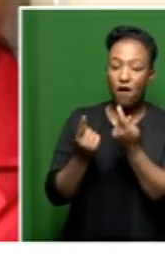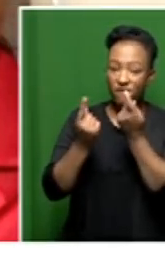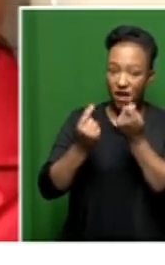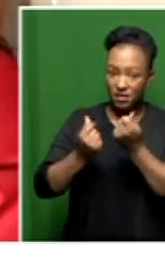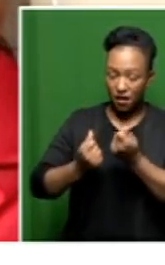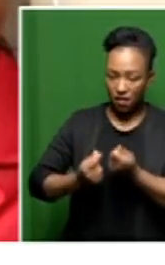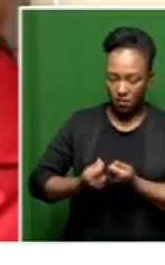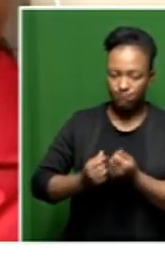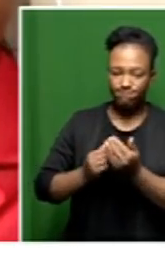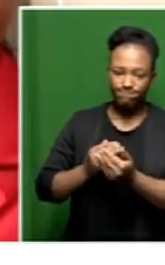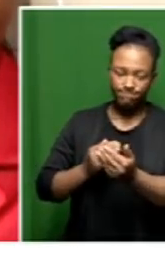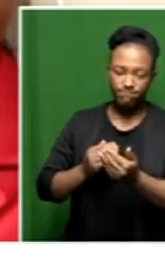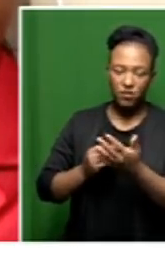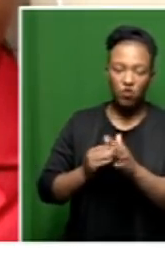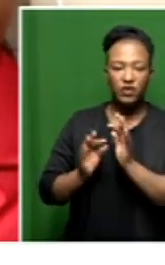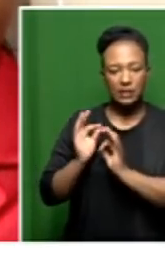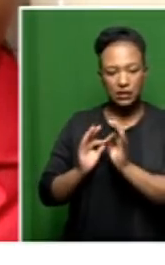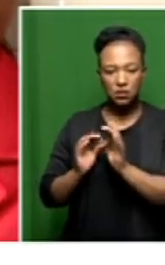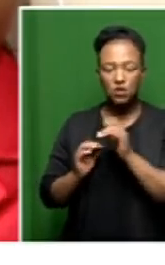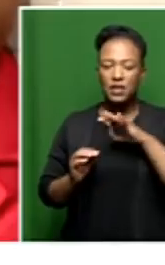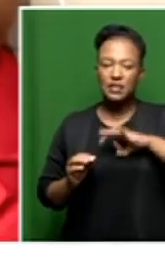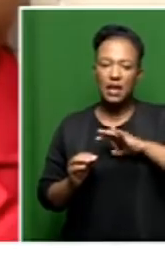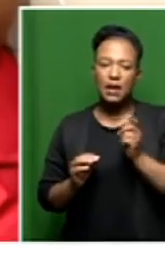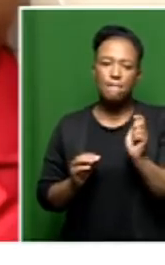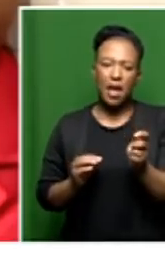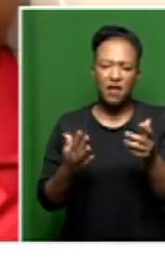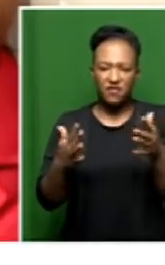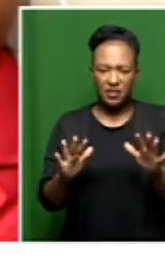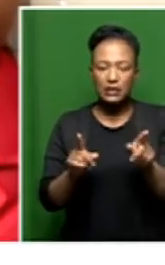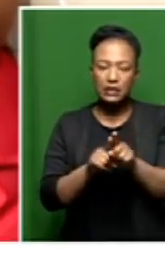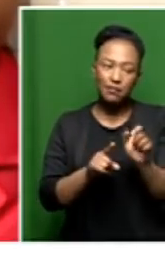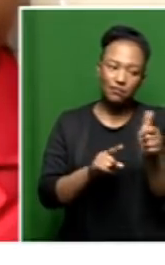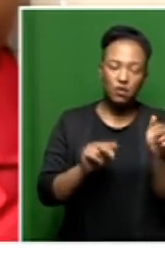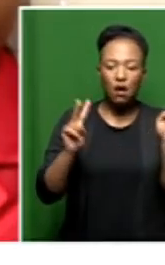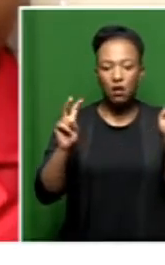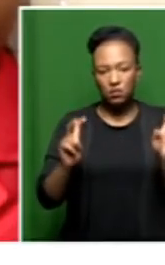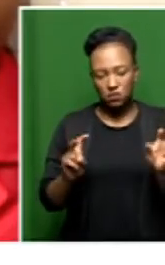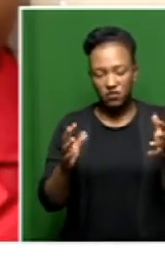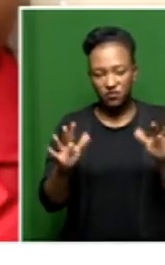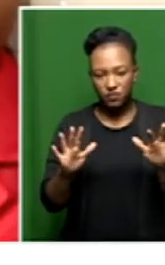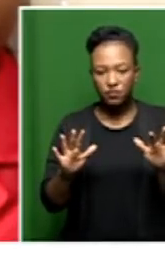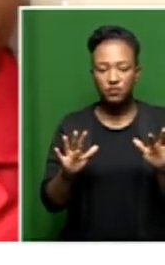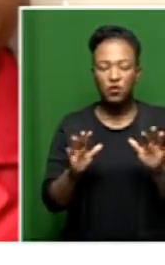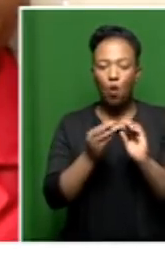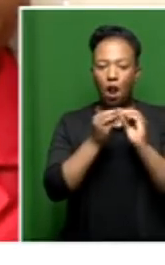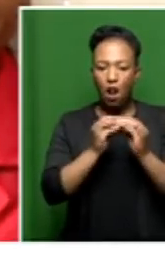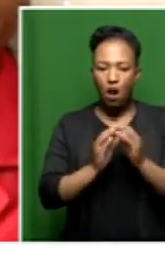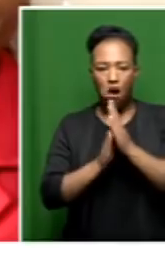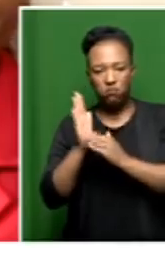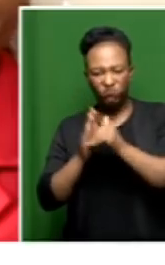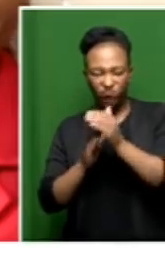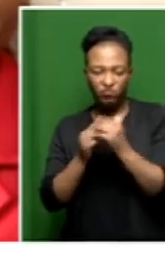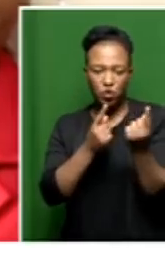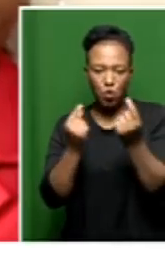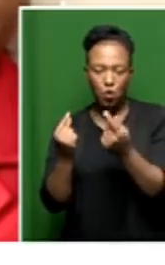financials in terms of what we were talking about, salaries being paid, other issues and renovations being paid